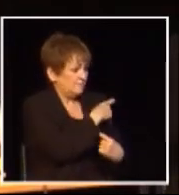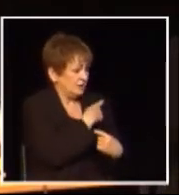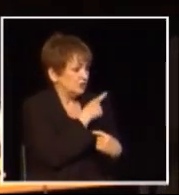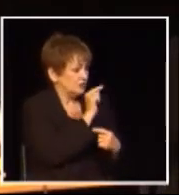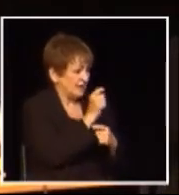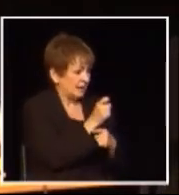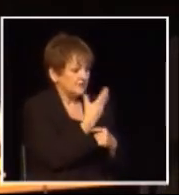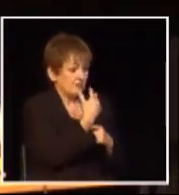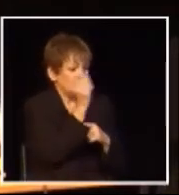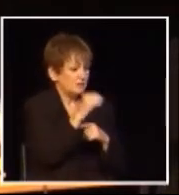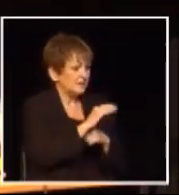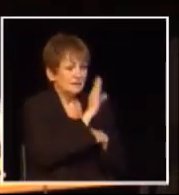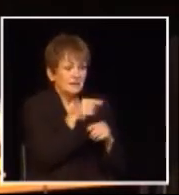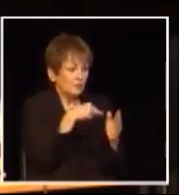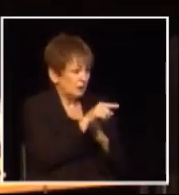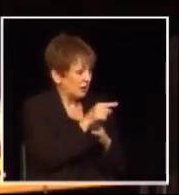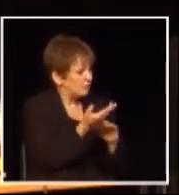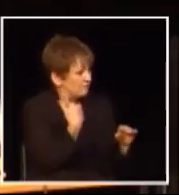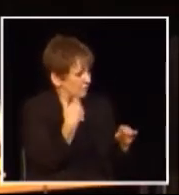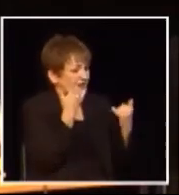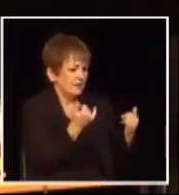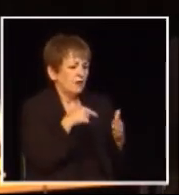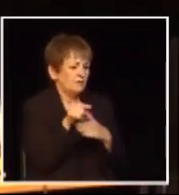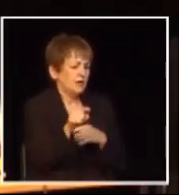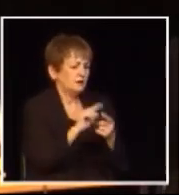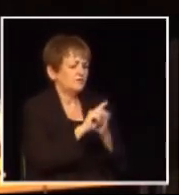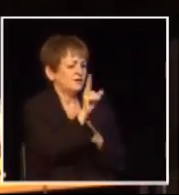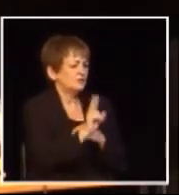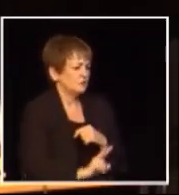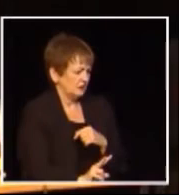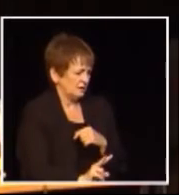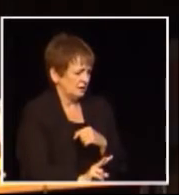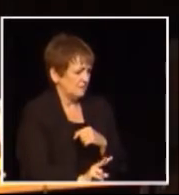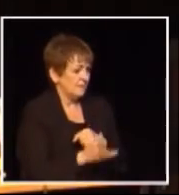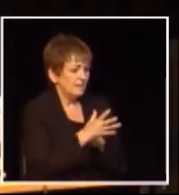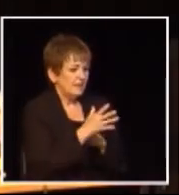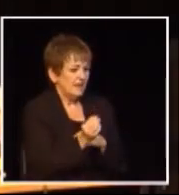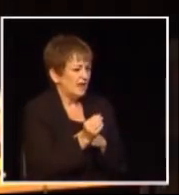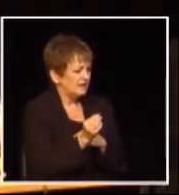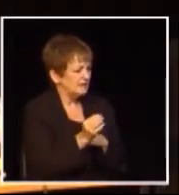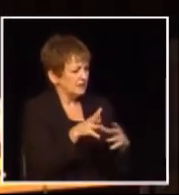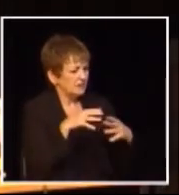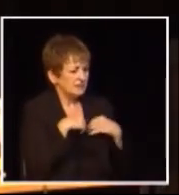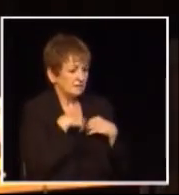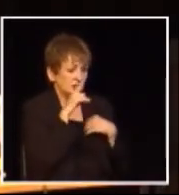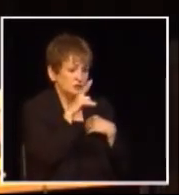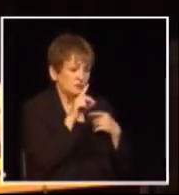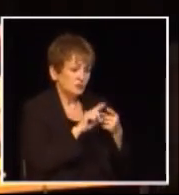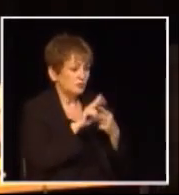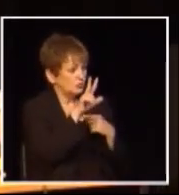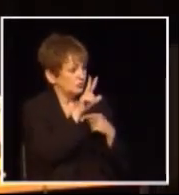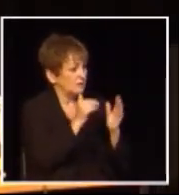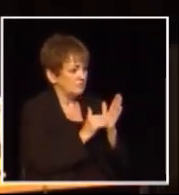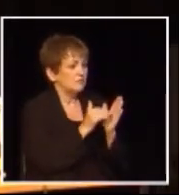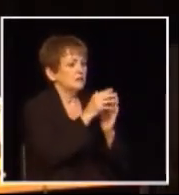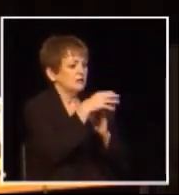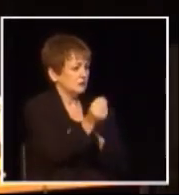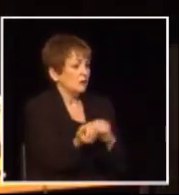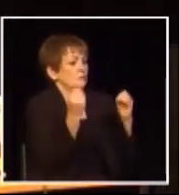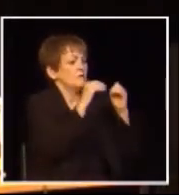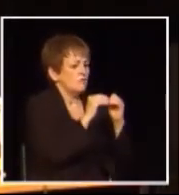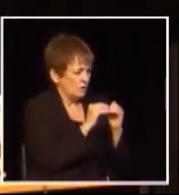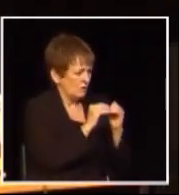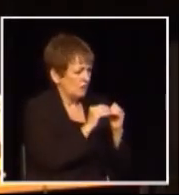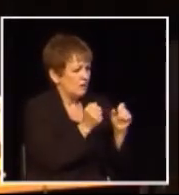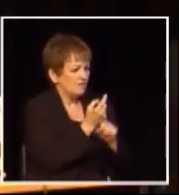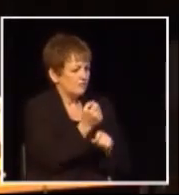it's a provincial tax and the 5% that was never paid before is now paid to Victoria and they're taking two to three hundred million